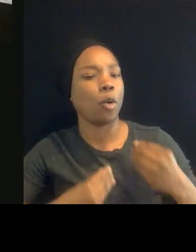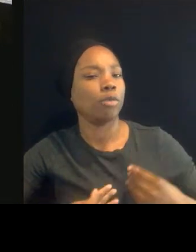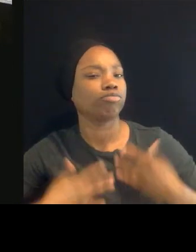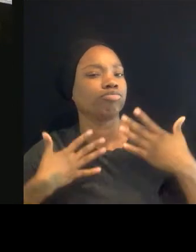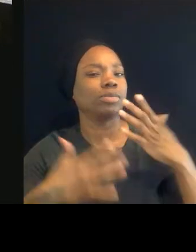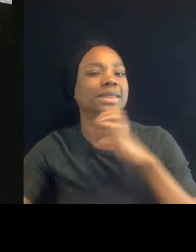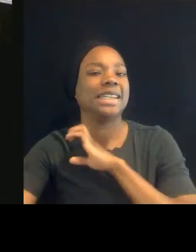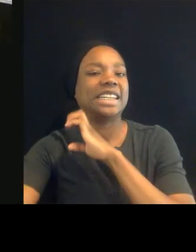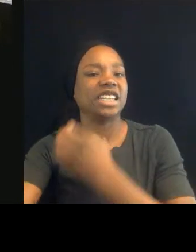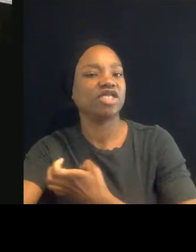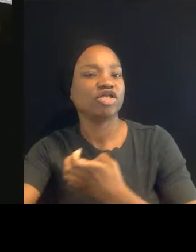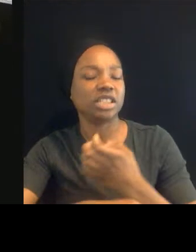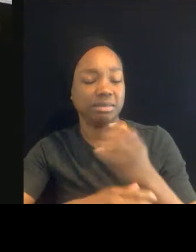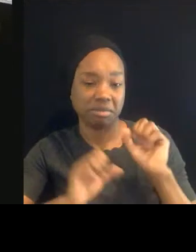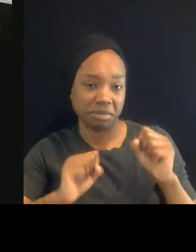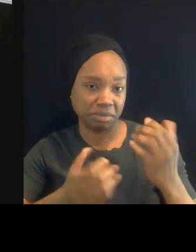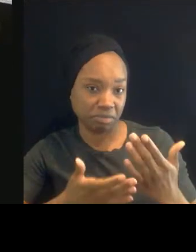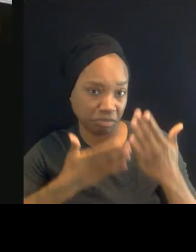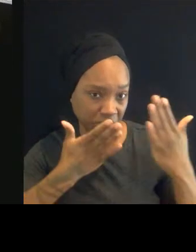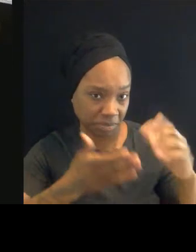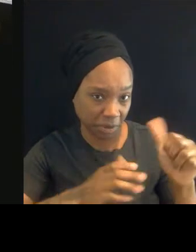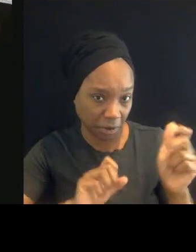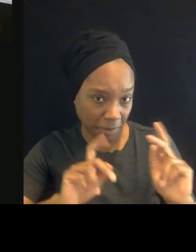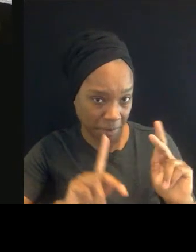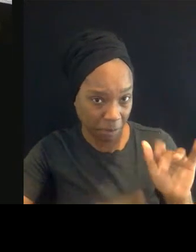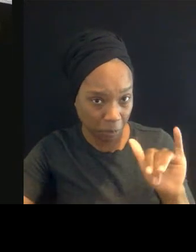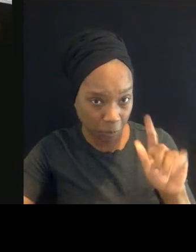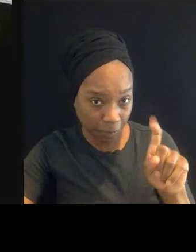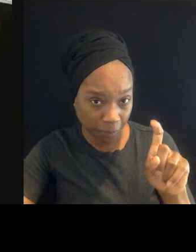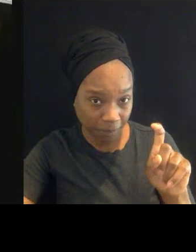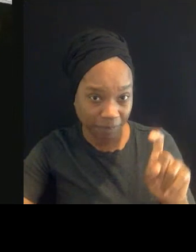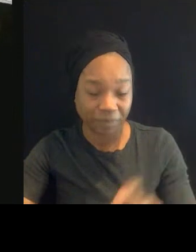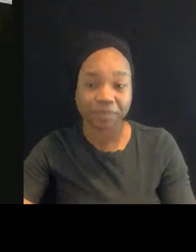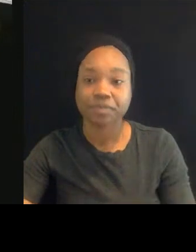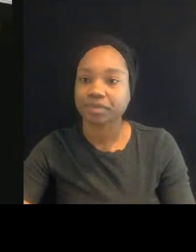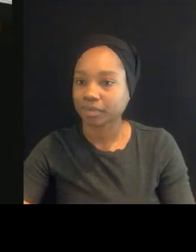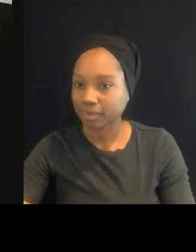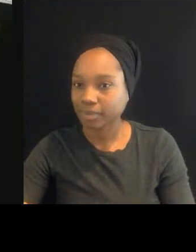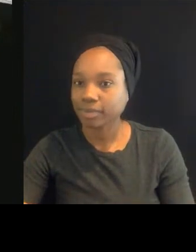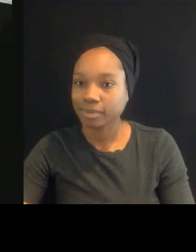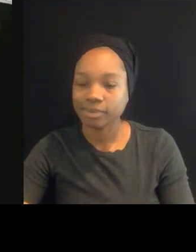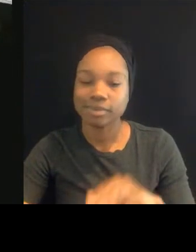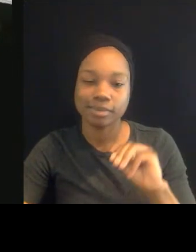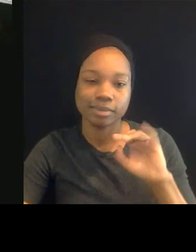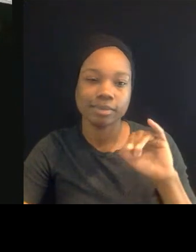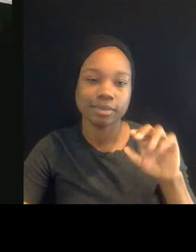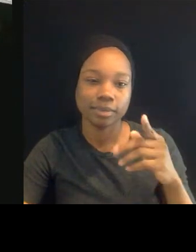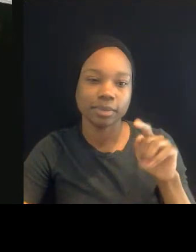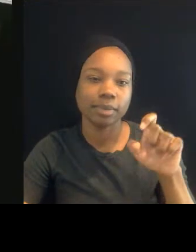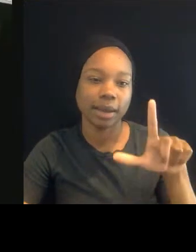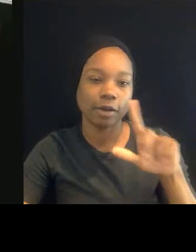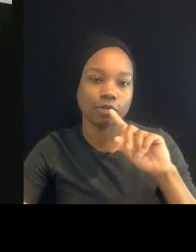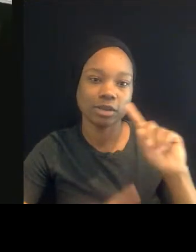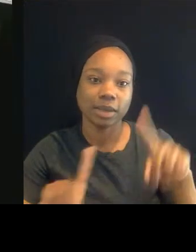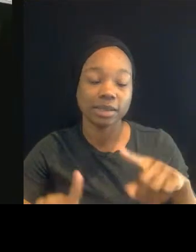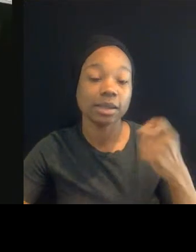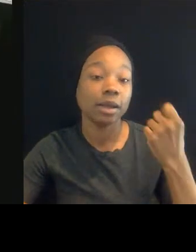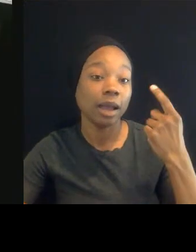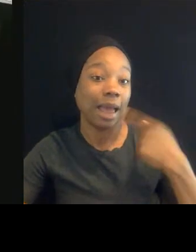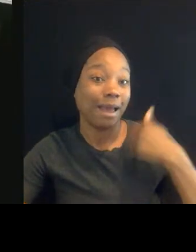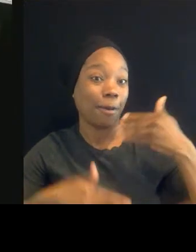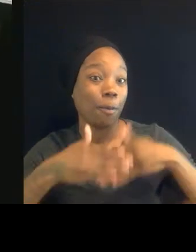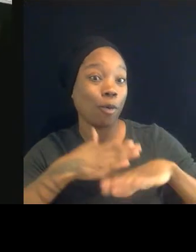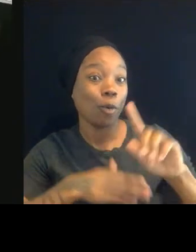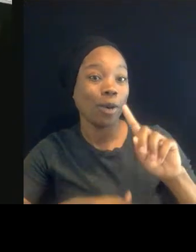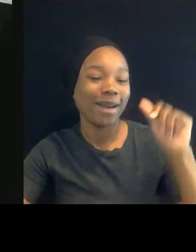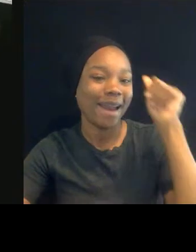to others? Well, it also was me being born in Africa and then raised in England and then coming to United States. also gave